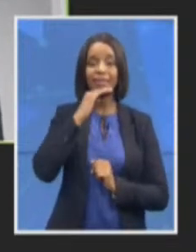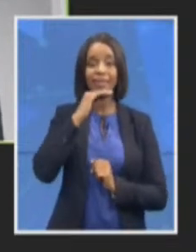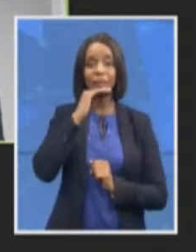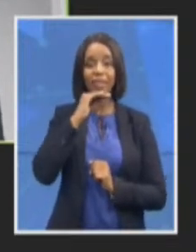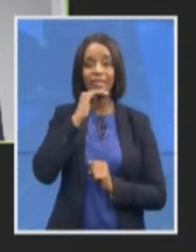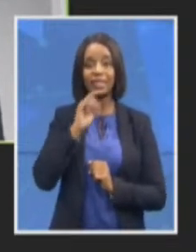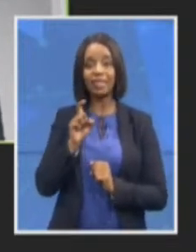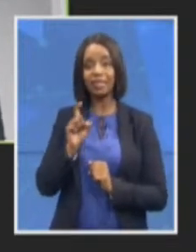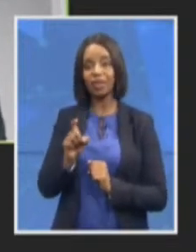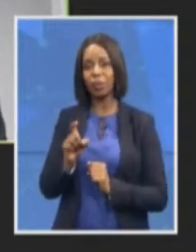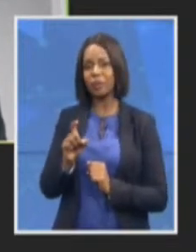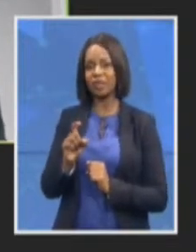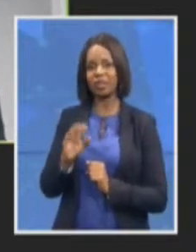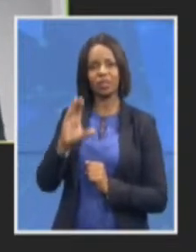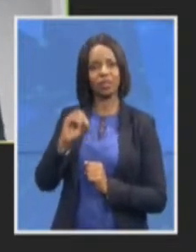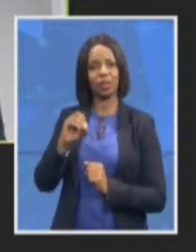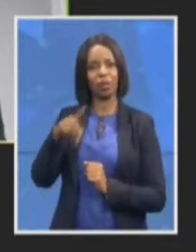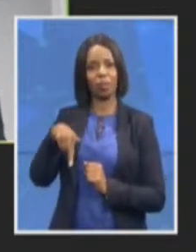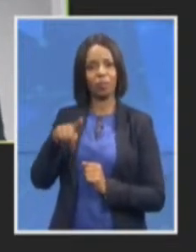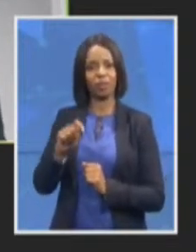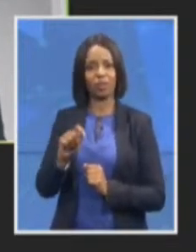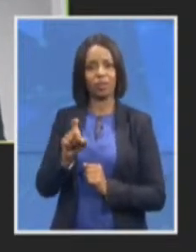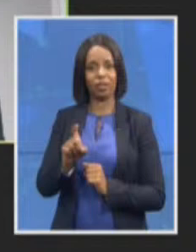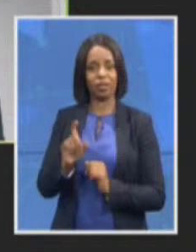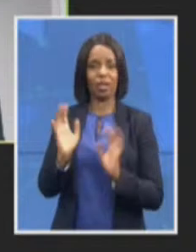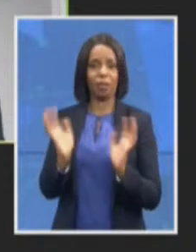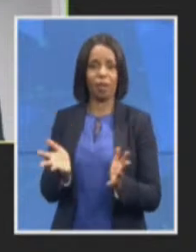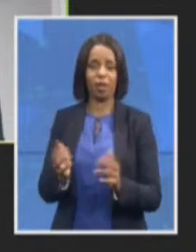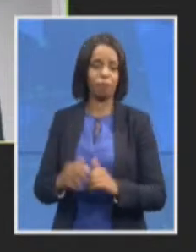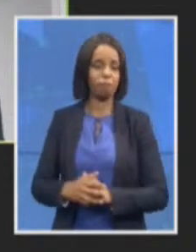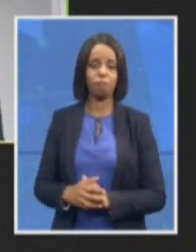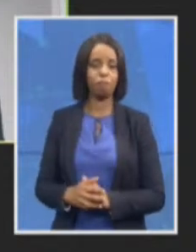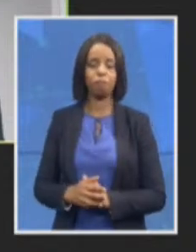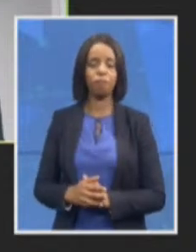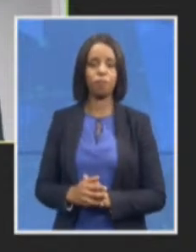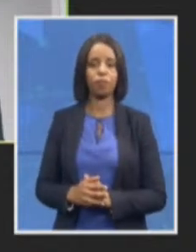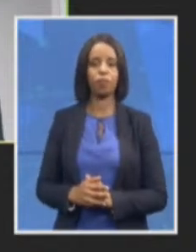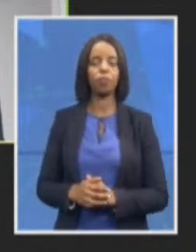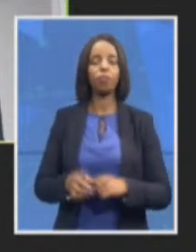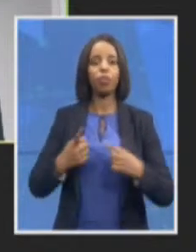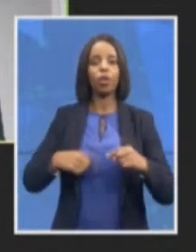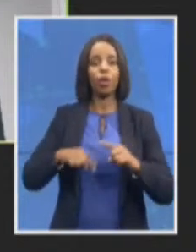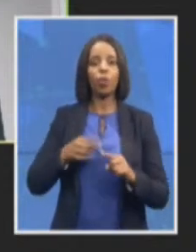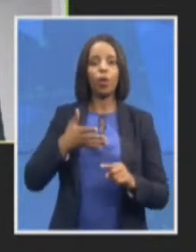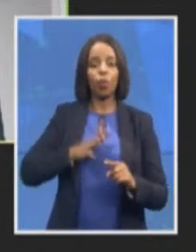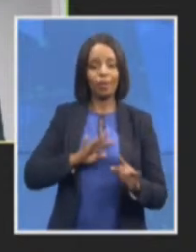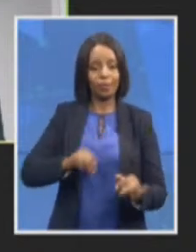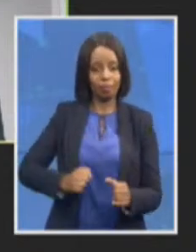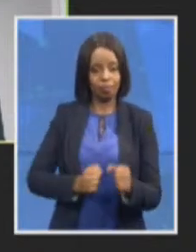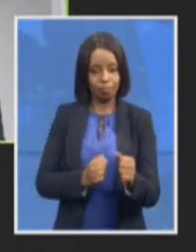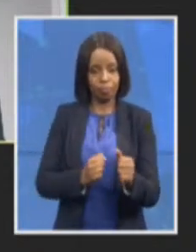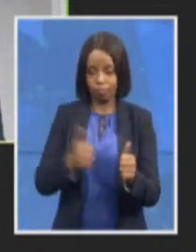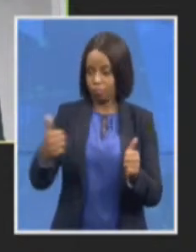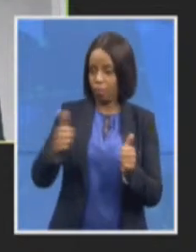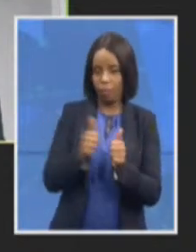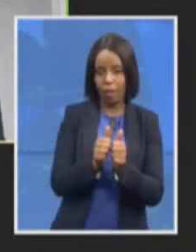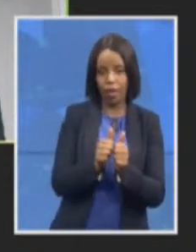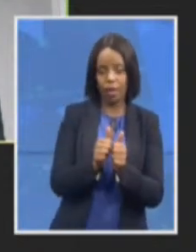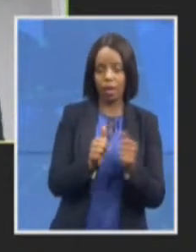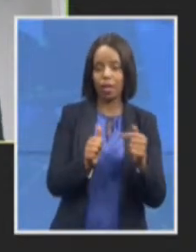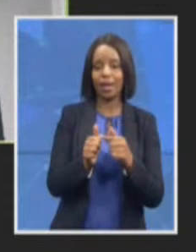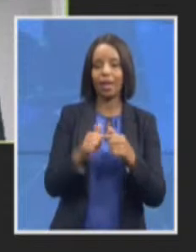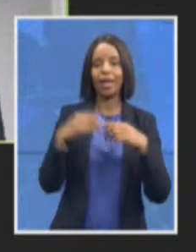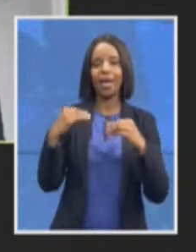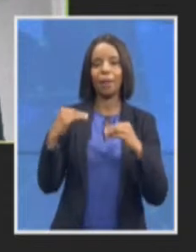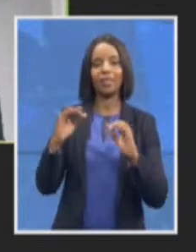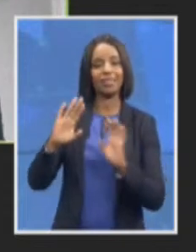to be a strategic partner to the core business of the NPA by inter area critically